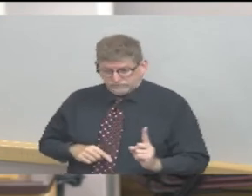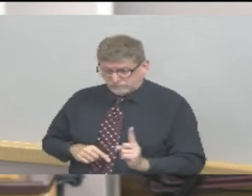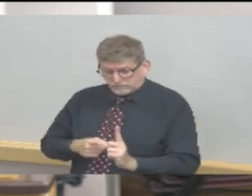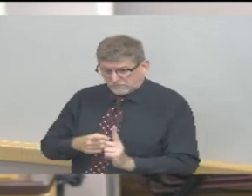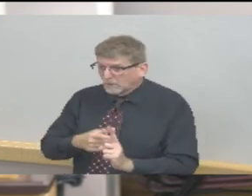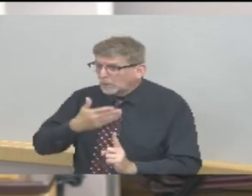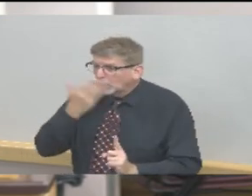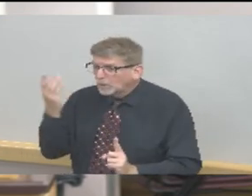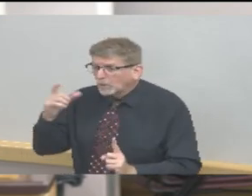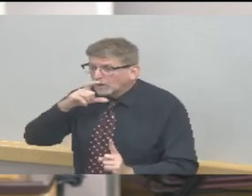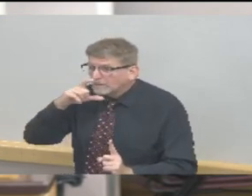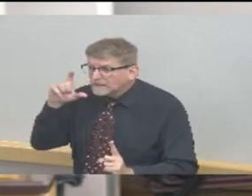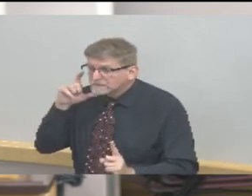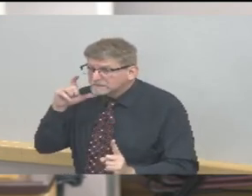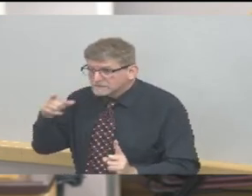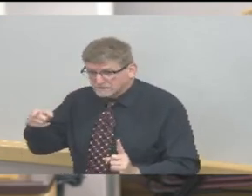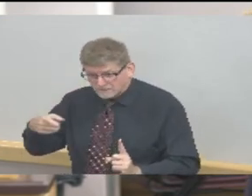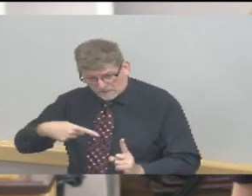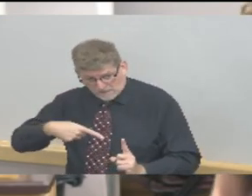provide.